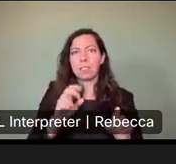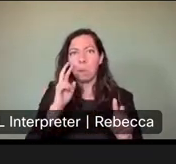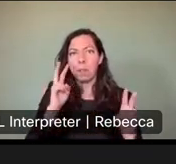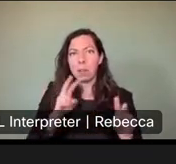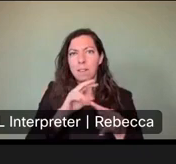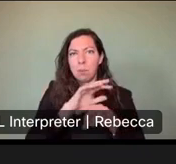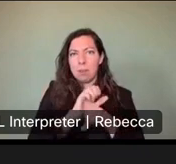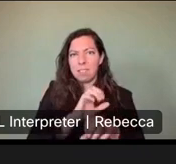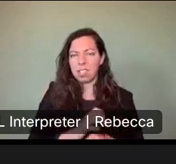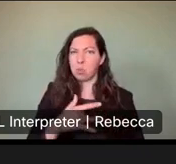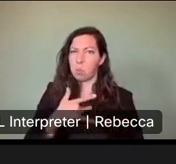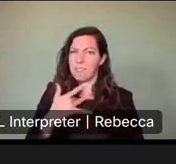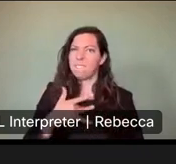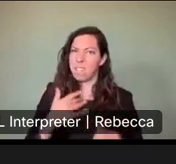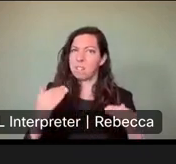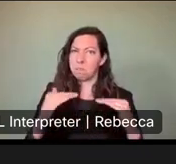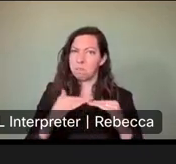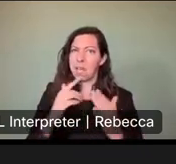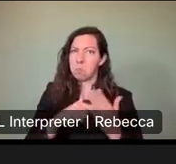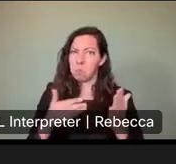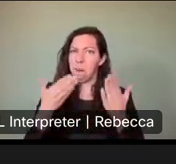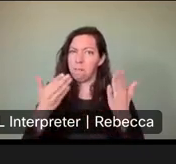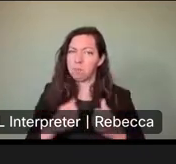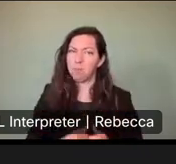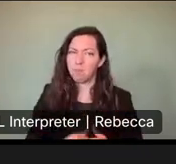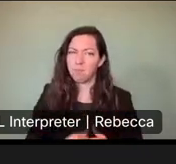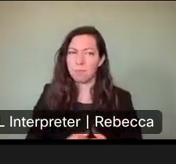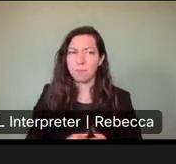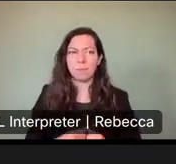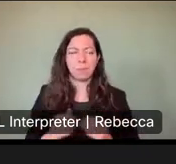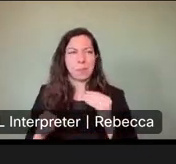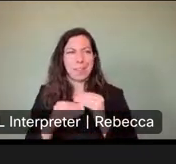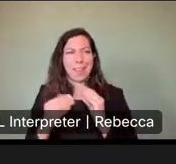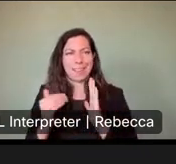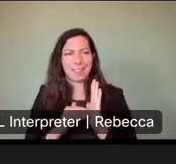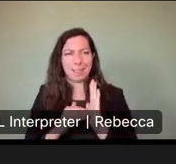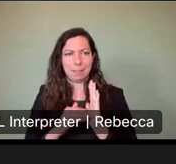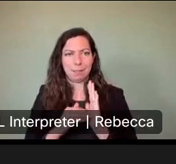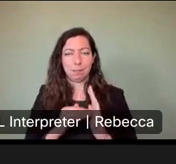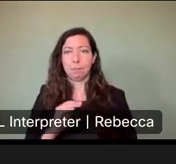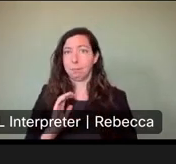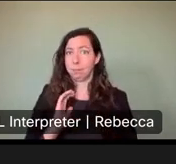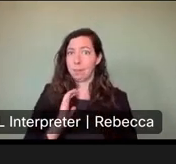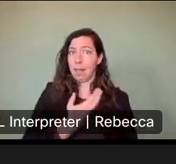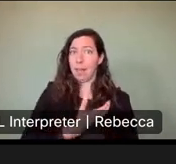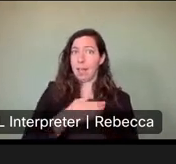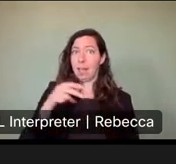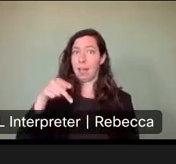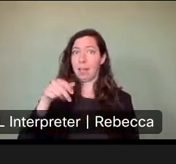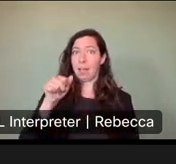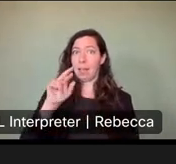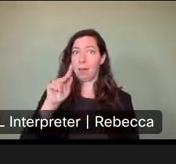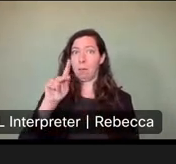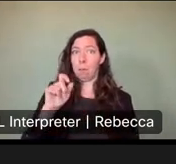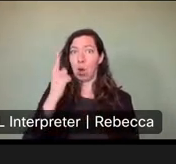comparable to what we offer. And, and I'll add to that. So we will never get to resort level if we don't get more support